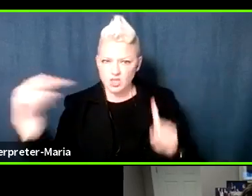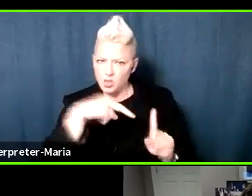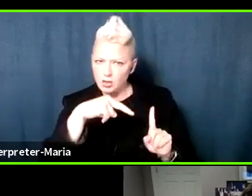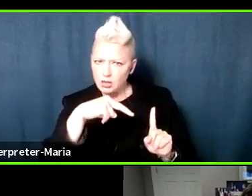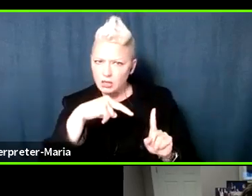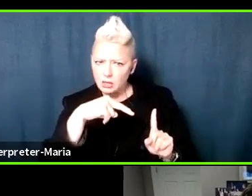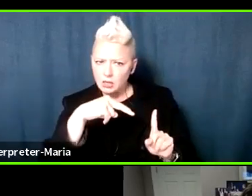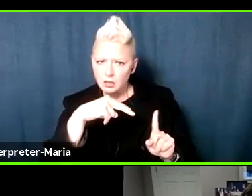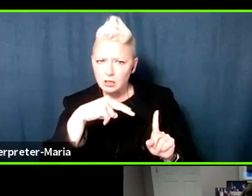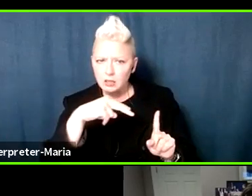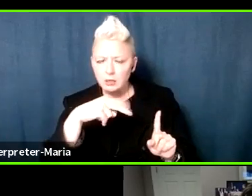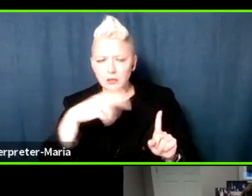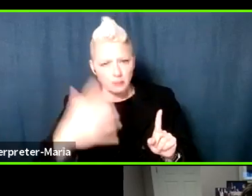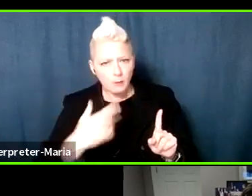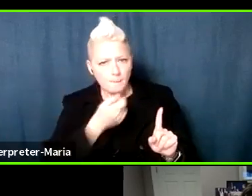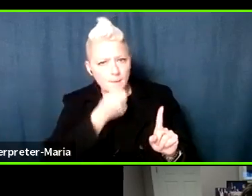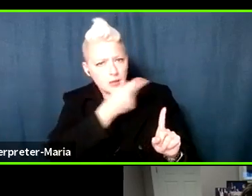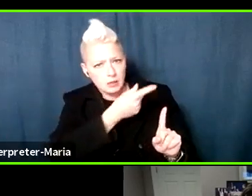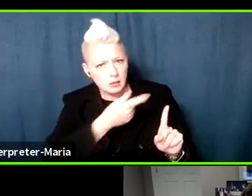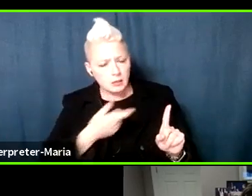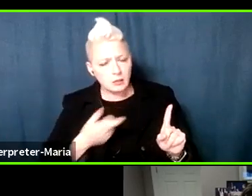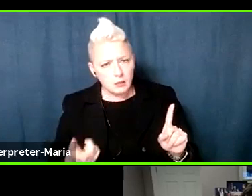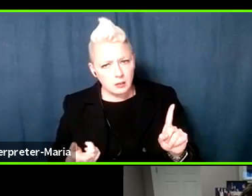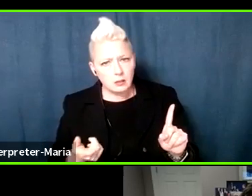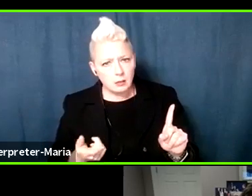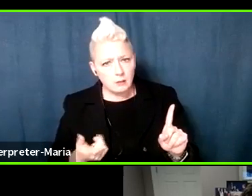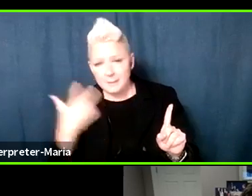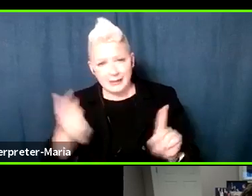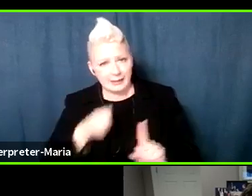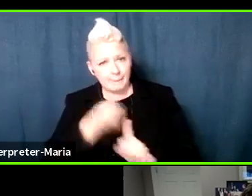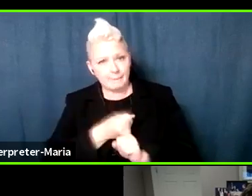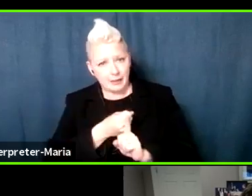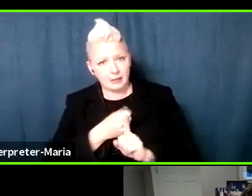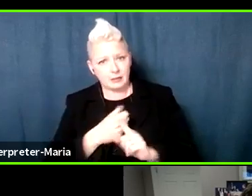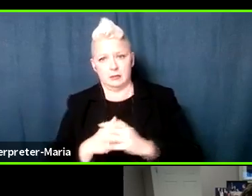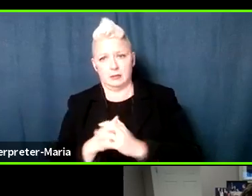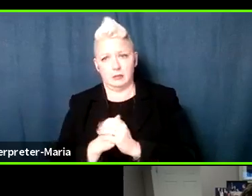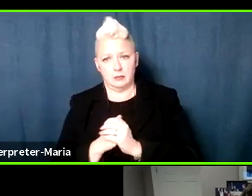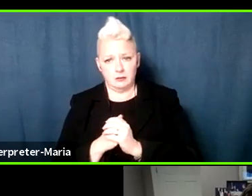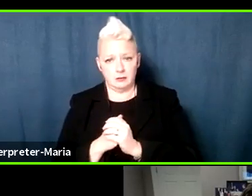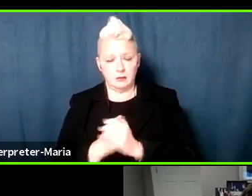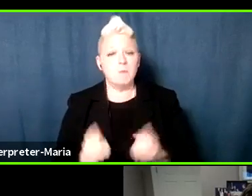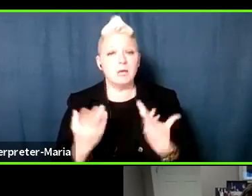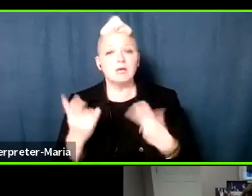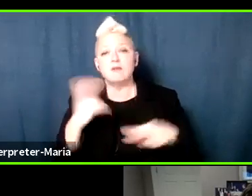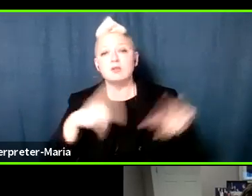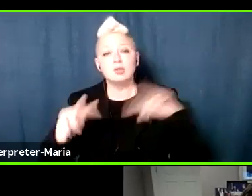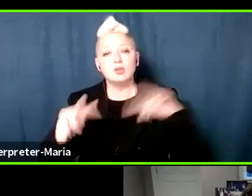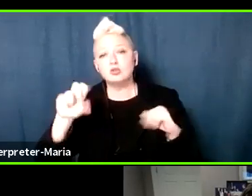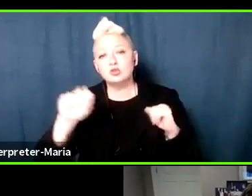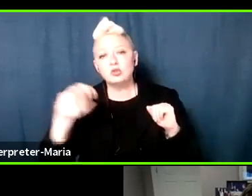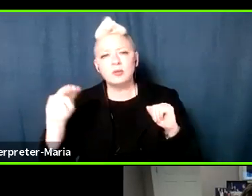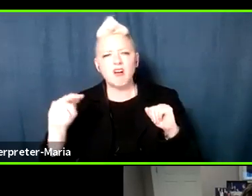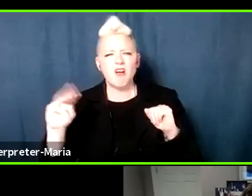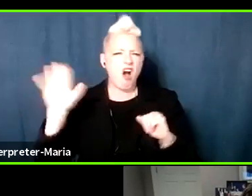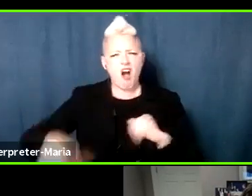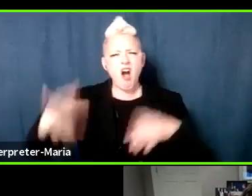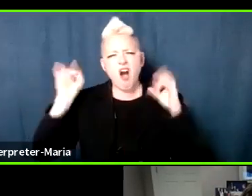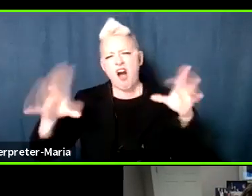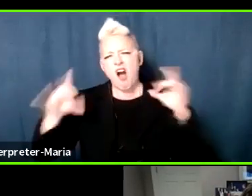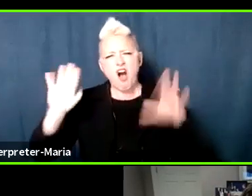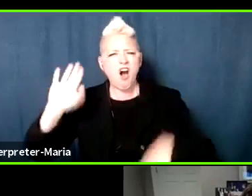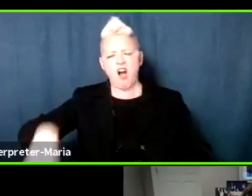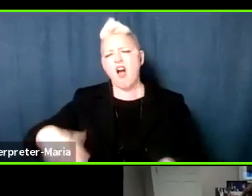they realize that somebody may report them, that has a huge impact. And I think many of us look at social media, we rail against it. You know,